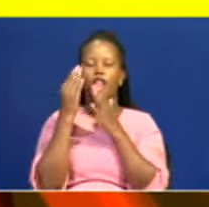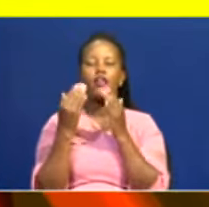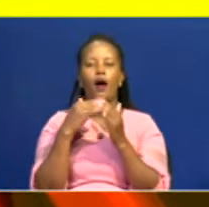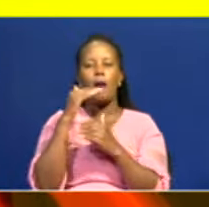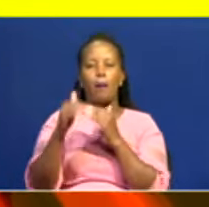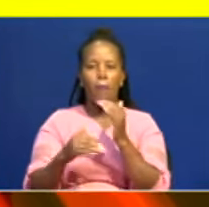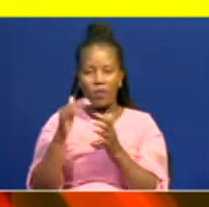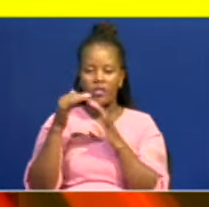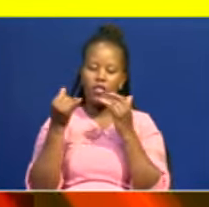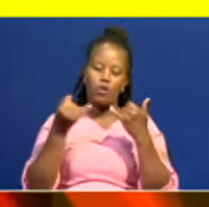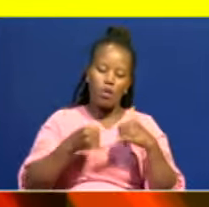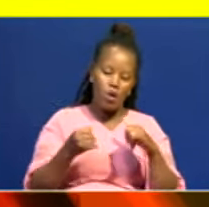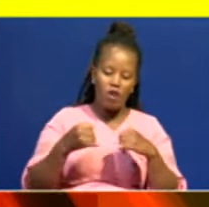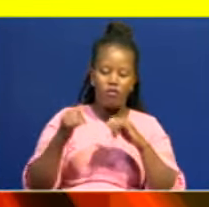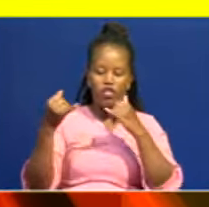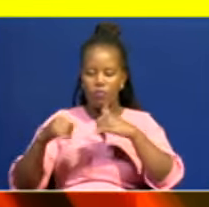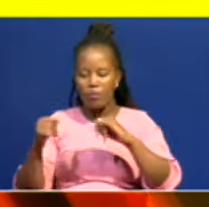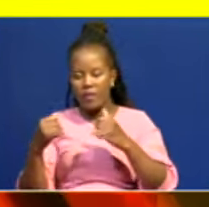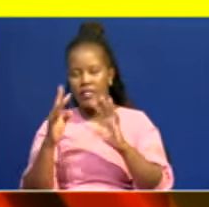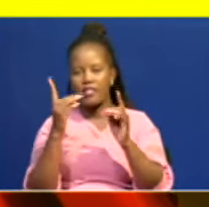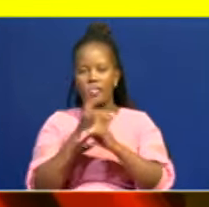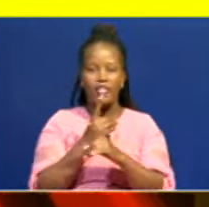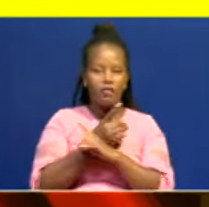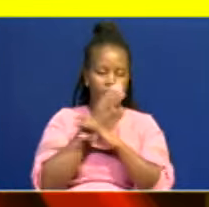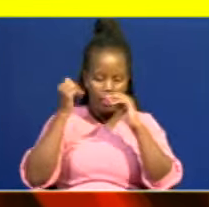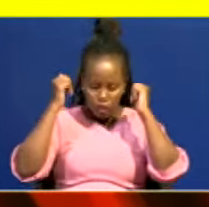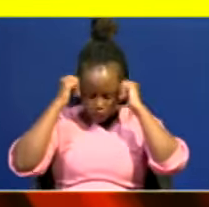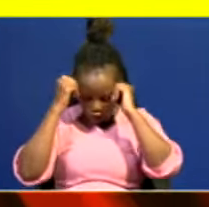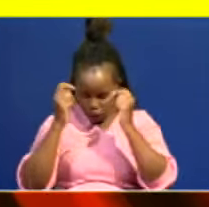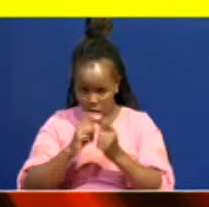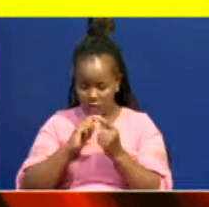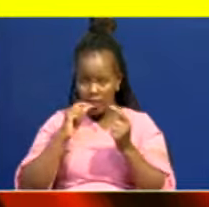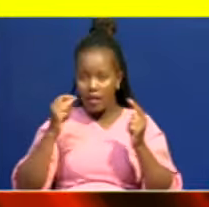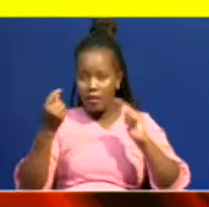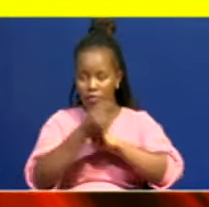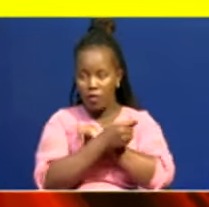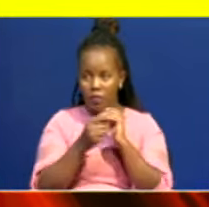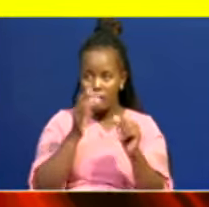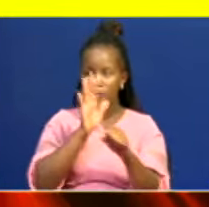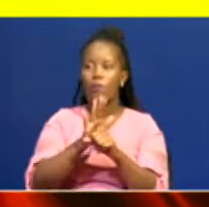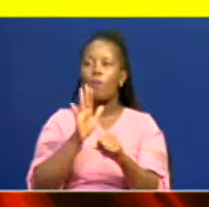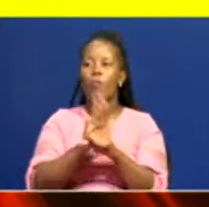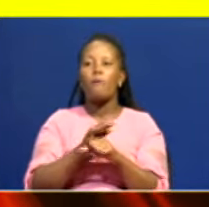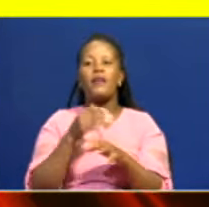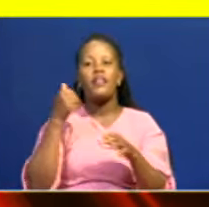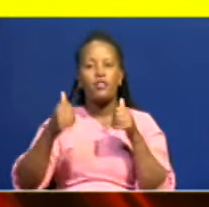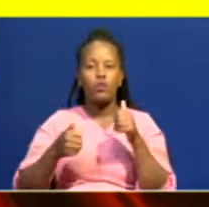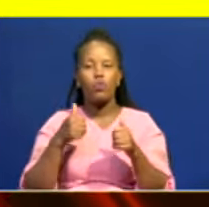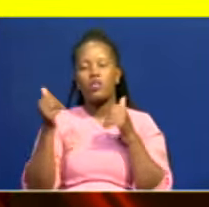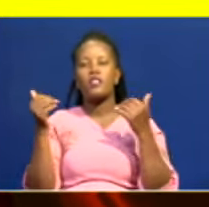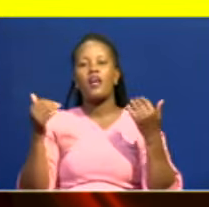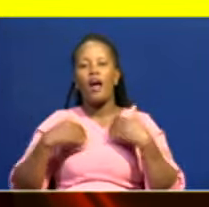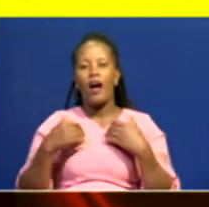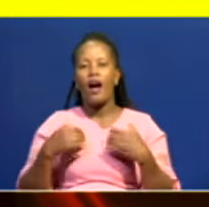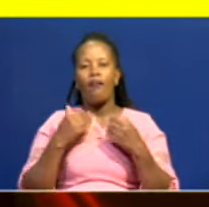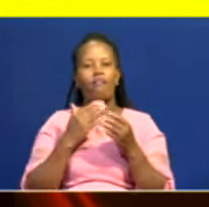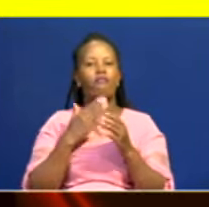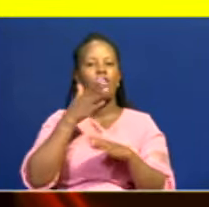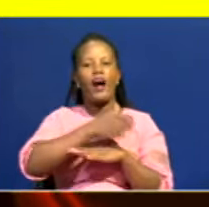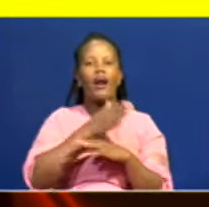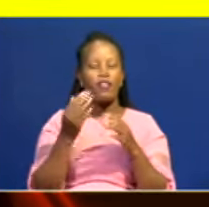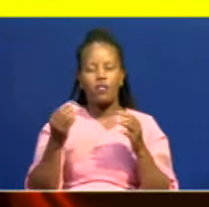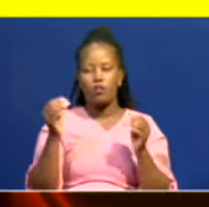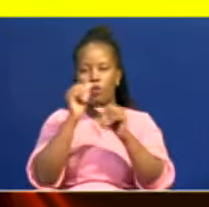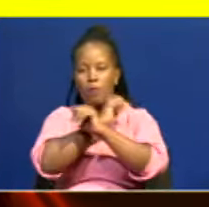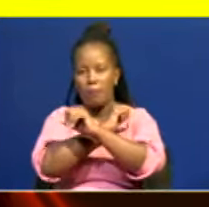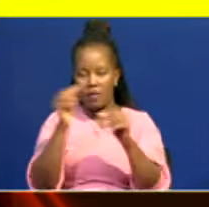various education reforms, many of which are an offsuit of the Prudential Working Party